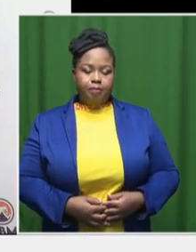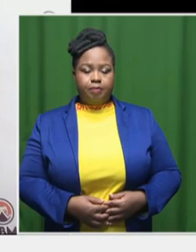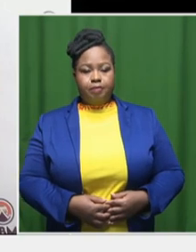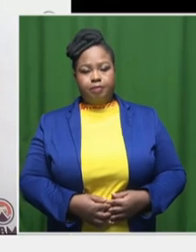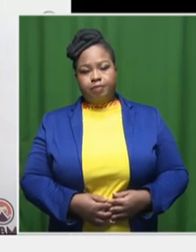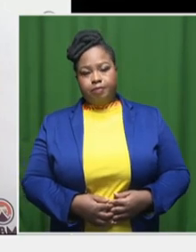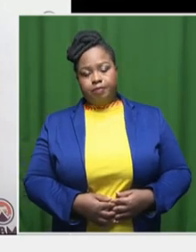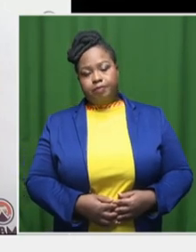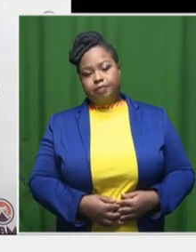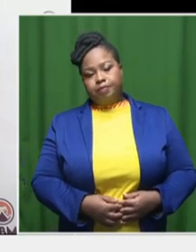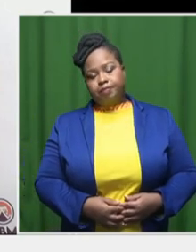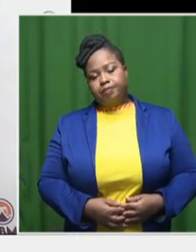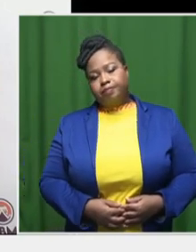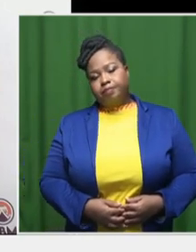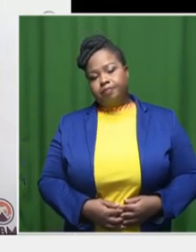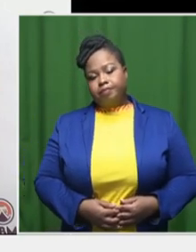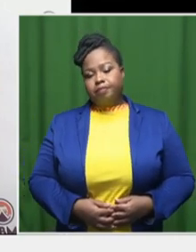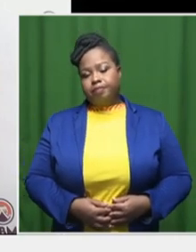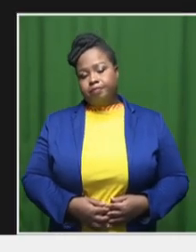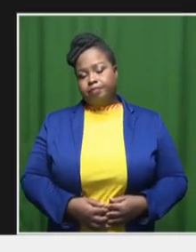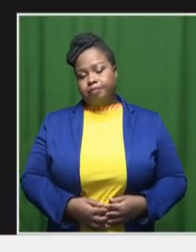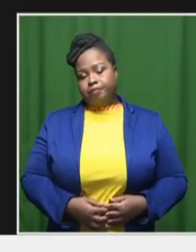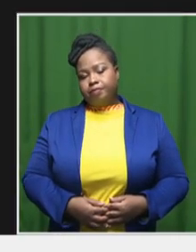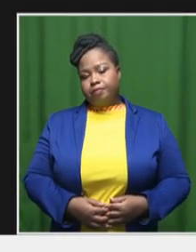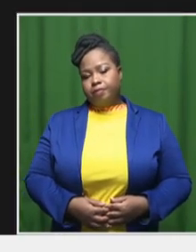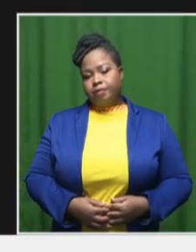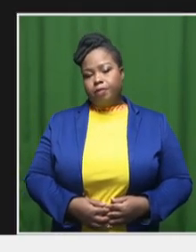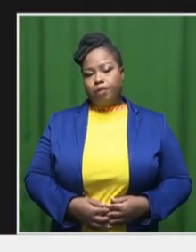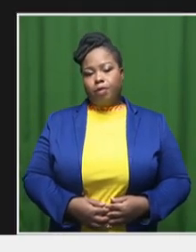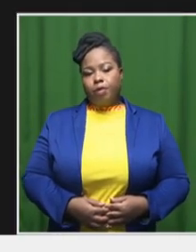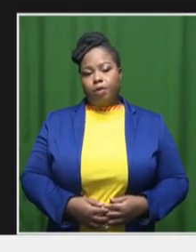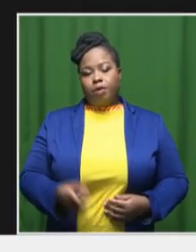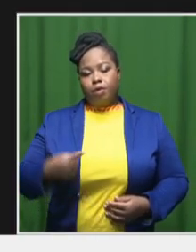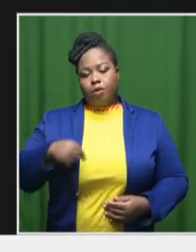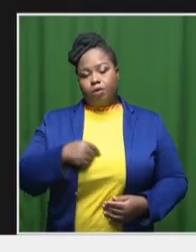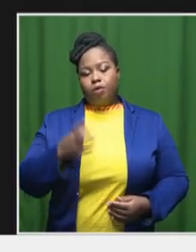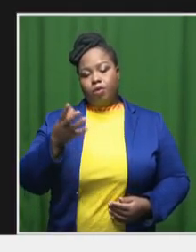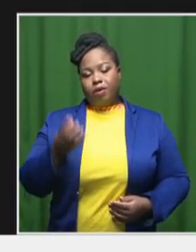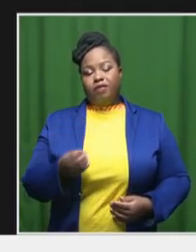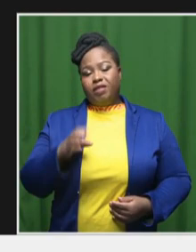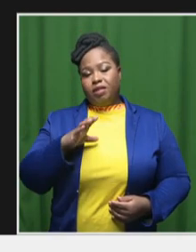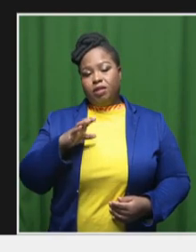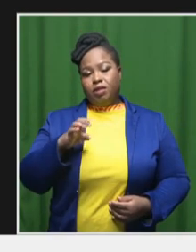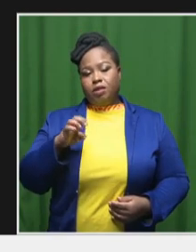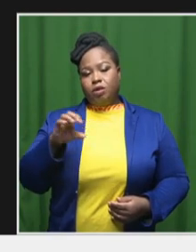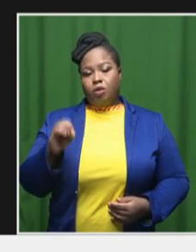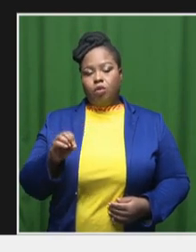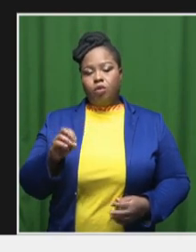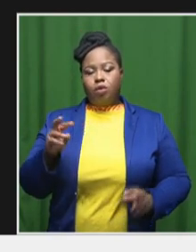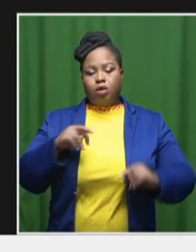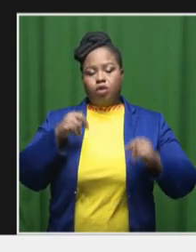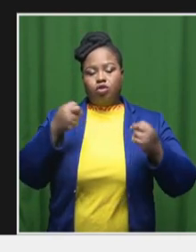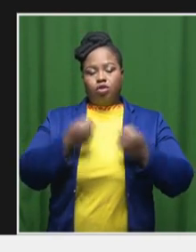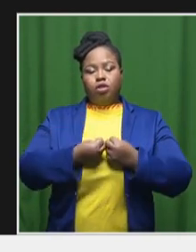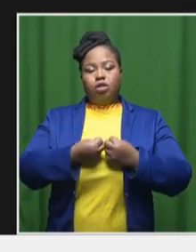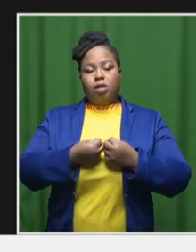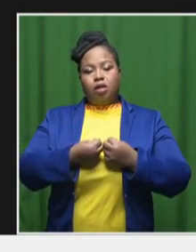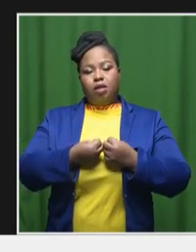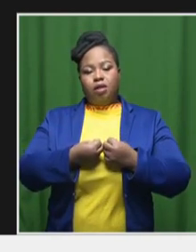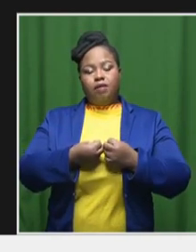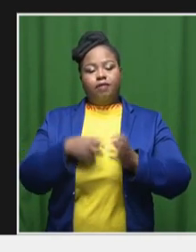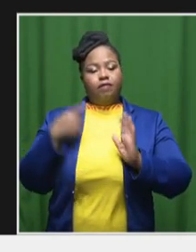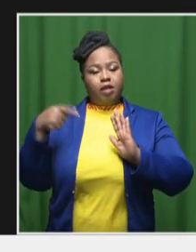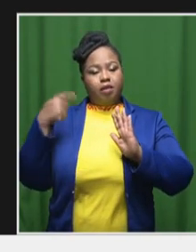I would be, you know, hosting first and foremost the CEO of the National Film and Video Foundation